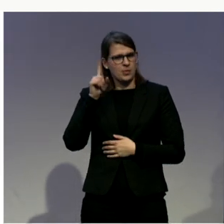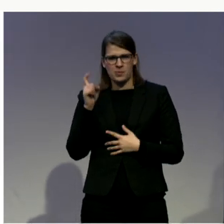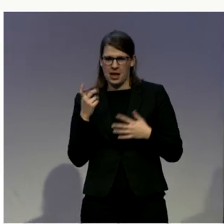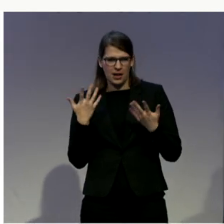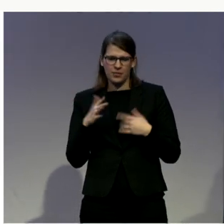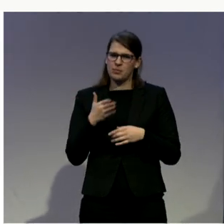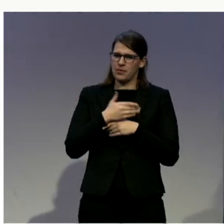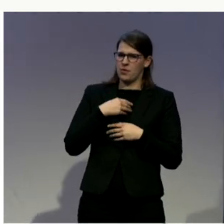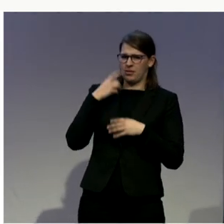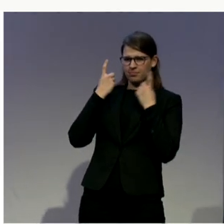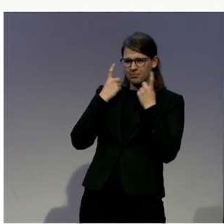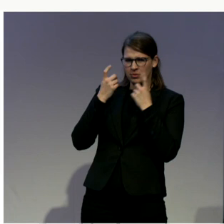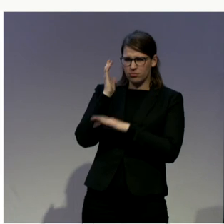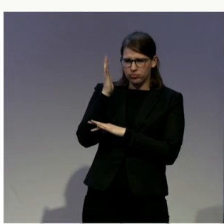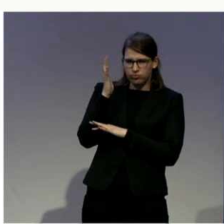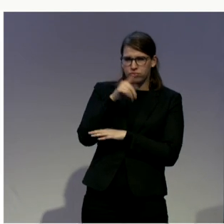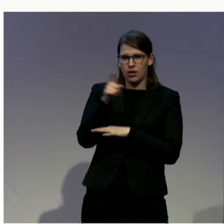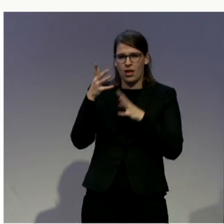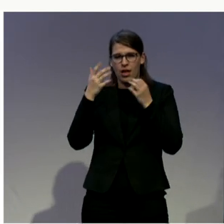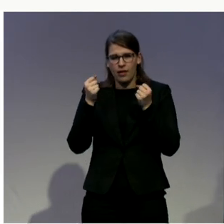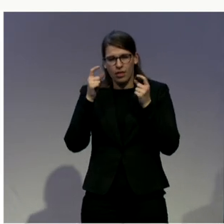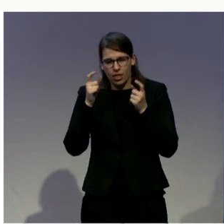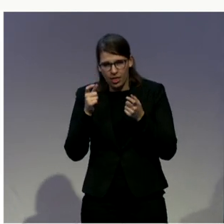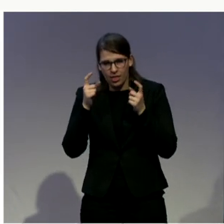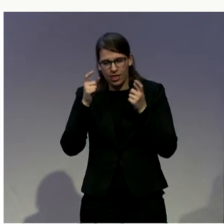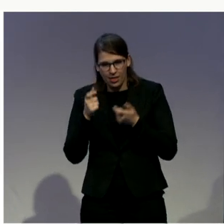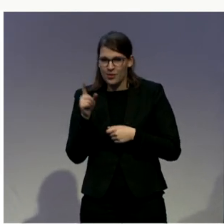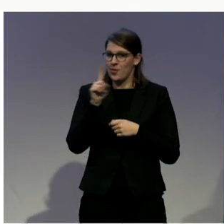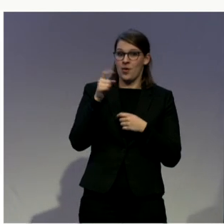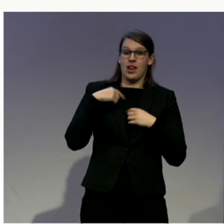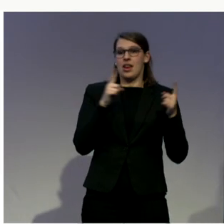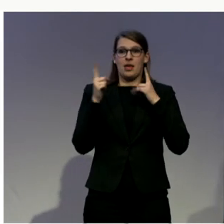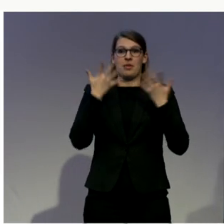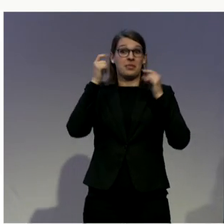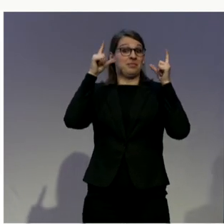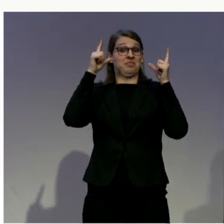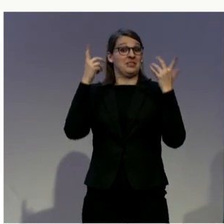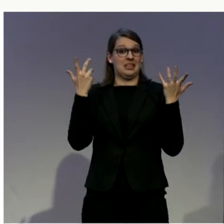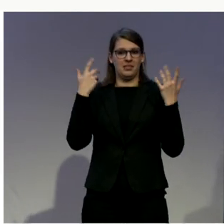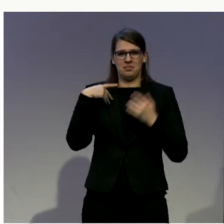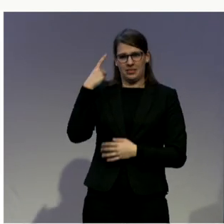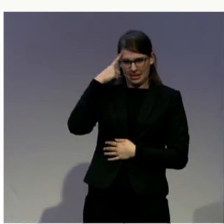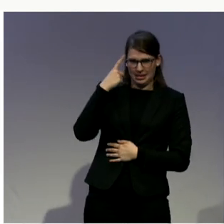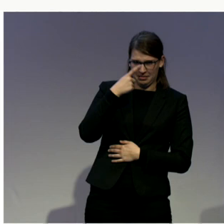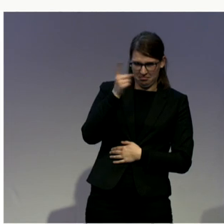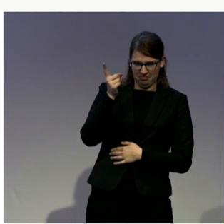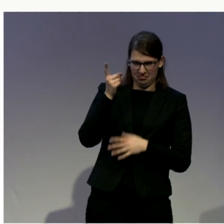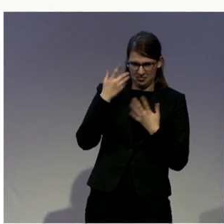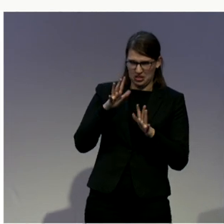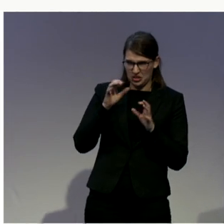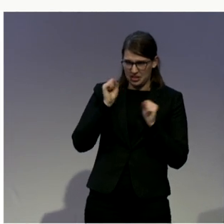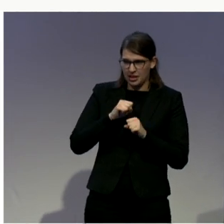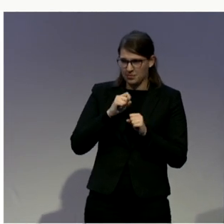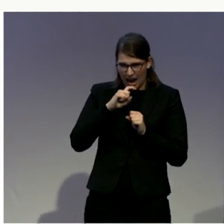think you're doing well. And, you will have some challenging questions for us. We're really looking forward to that.